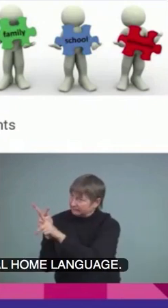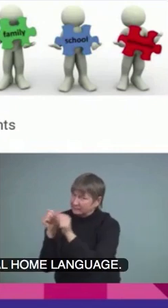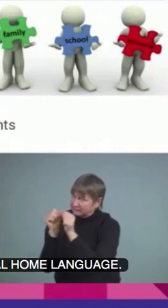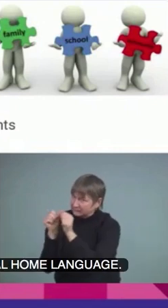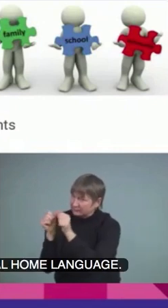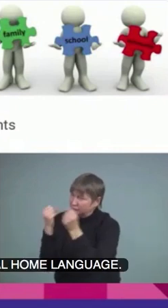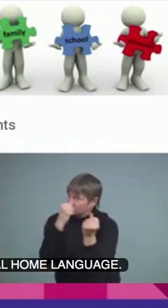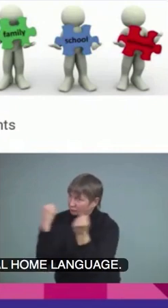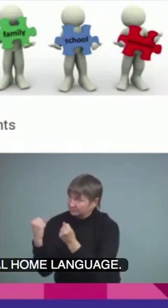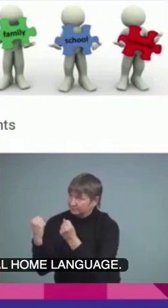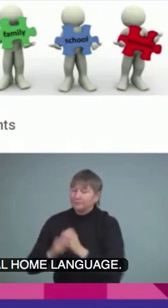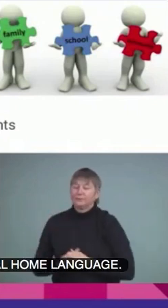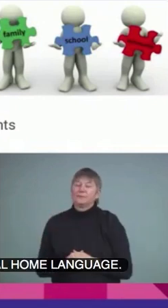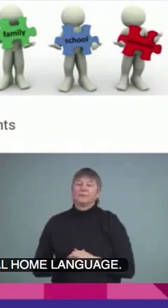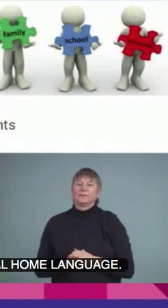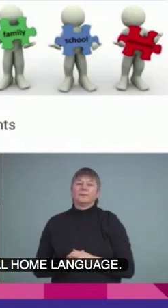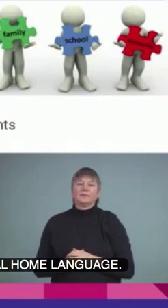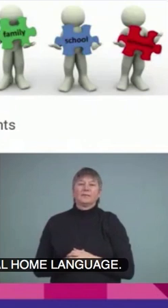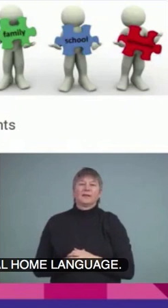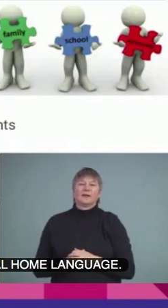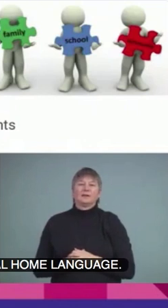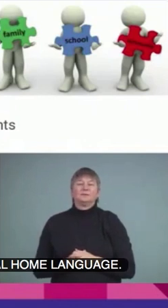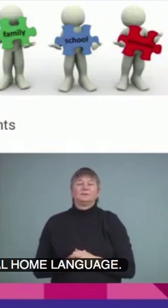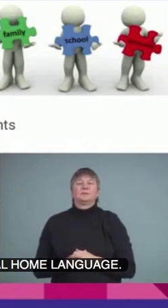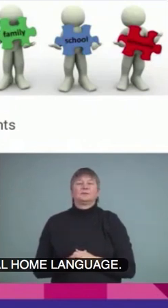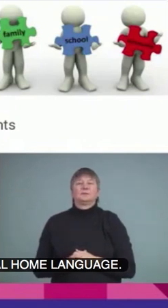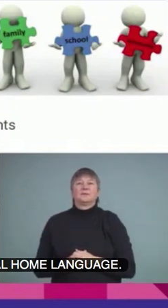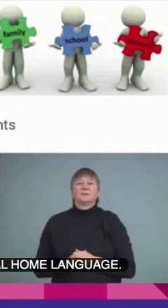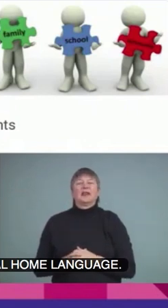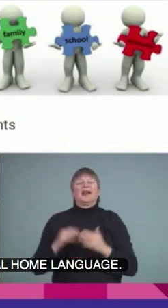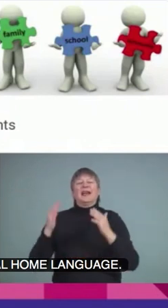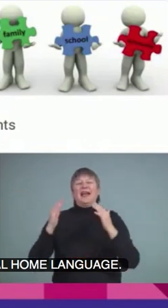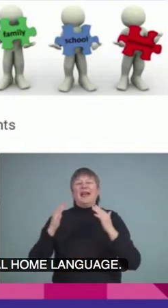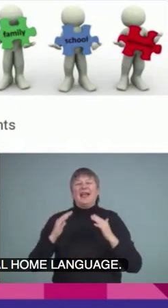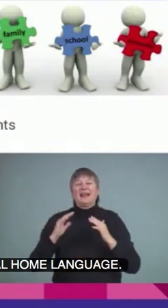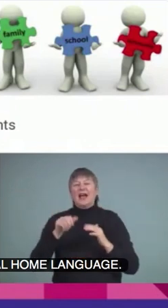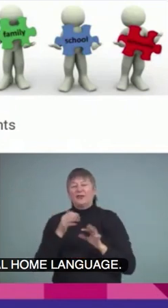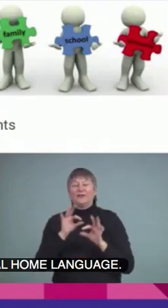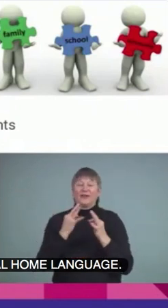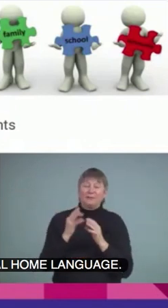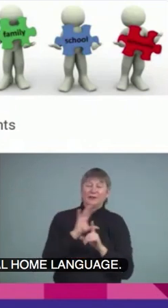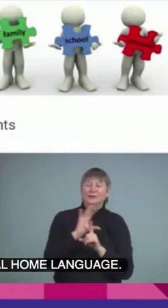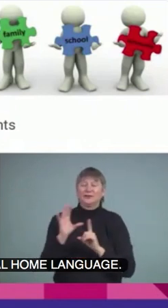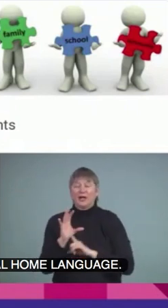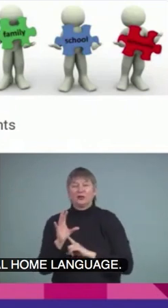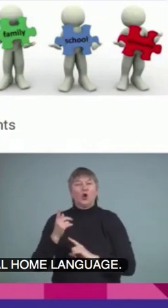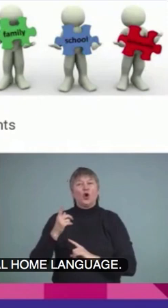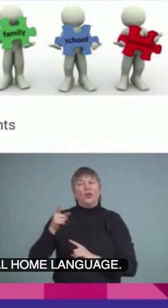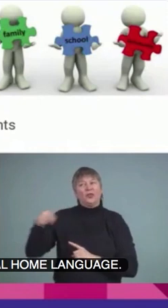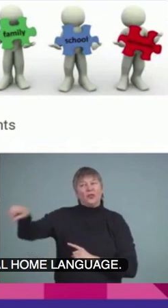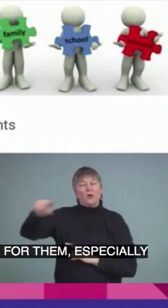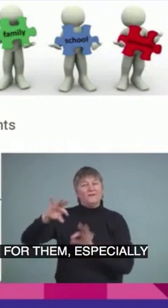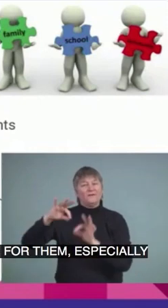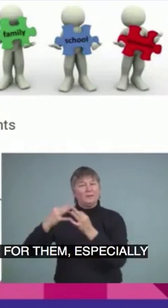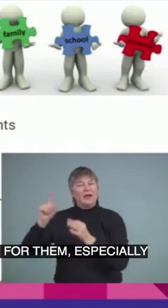Families need to view the school as a welcoming place for them, especially for parents. When they come from other places in the world,